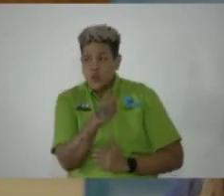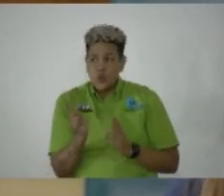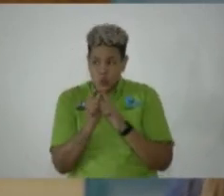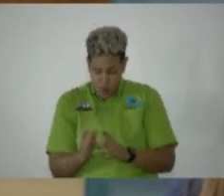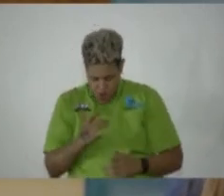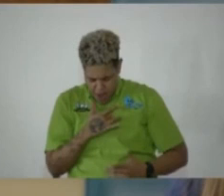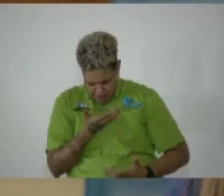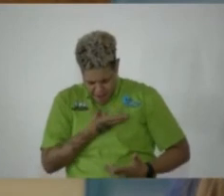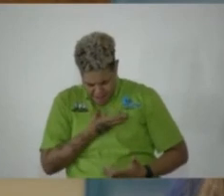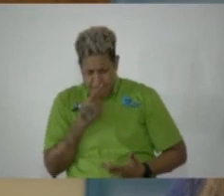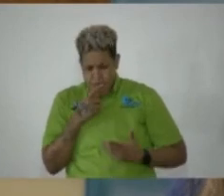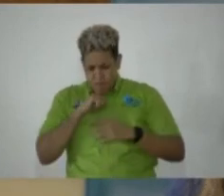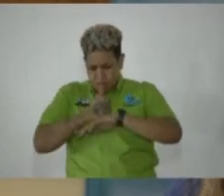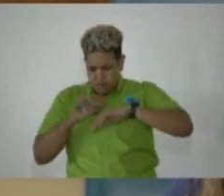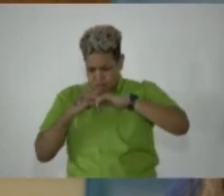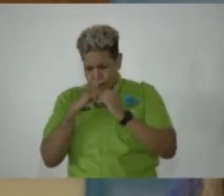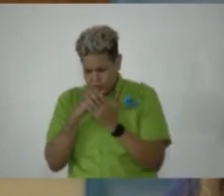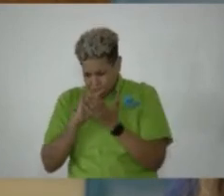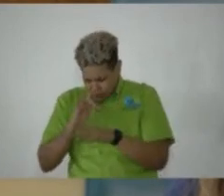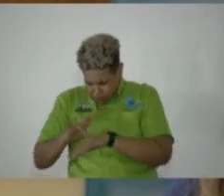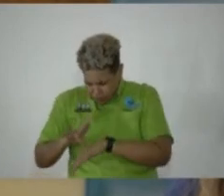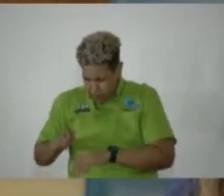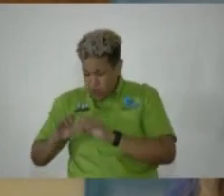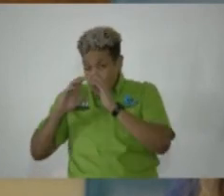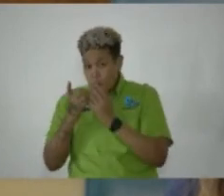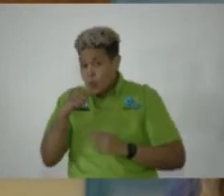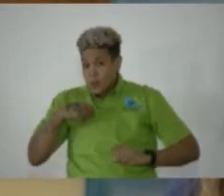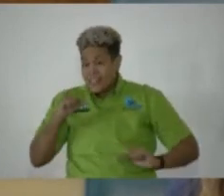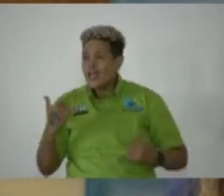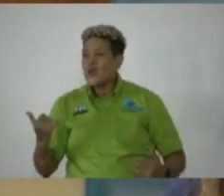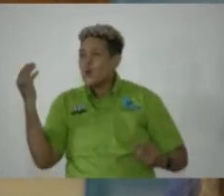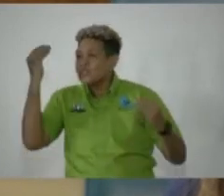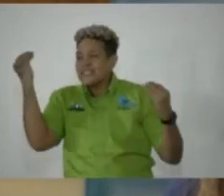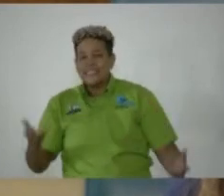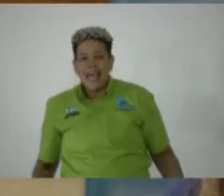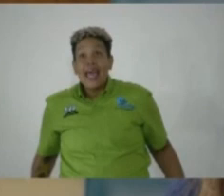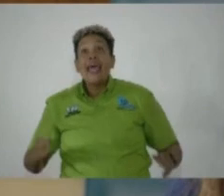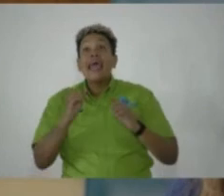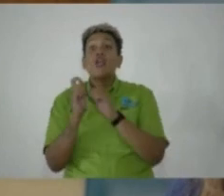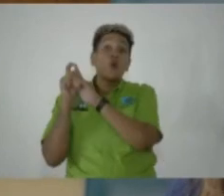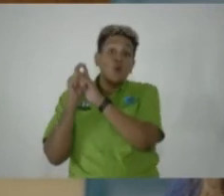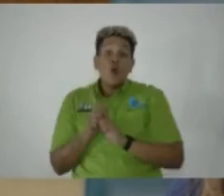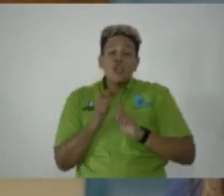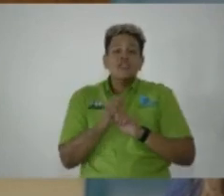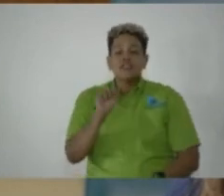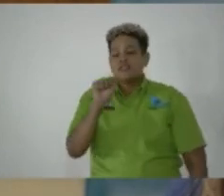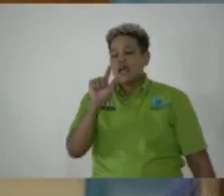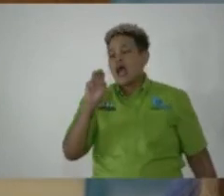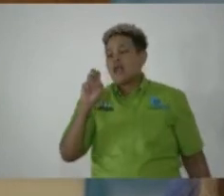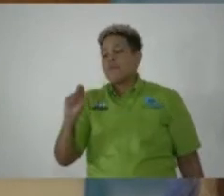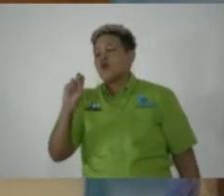hearts, we have carved out a space in the world where we can now say, in the words of Alma Norman,